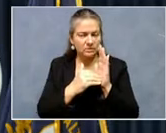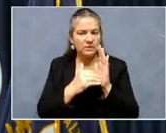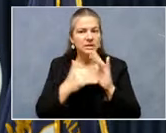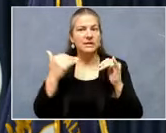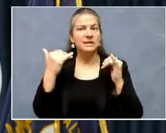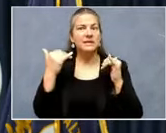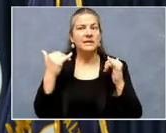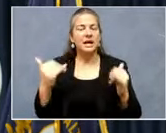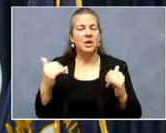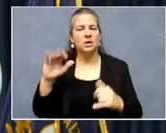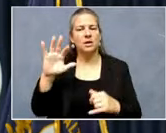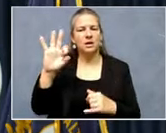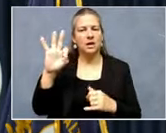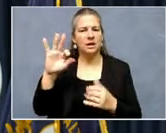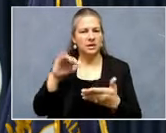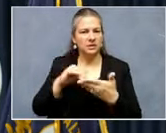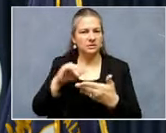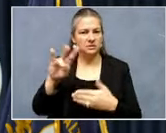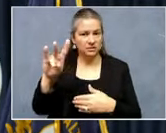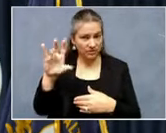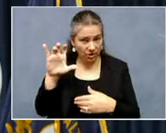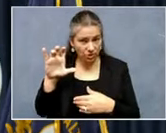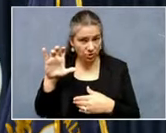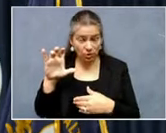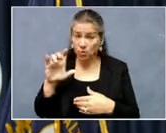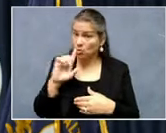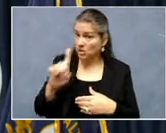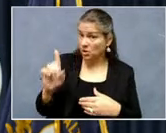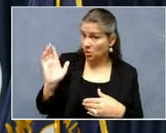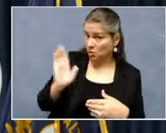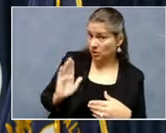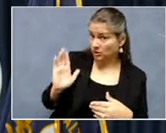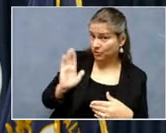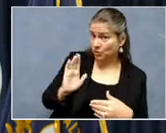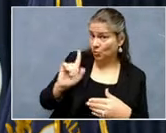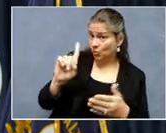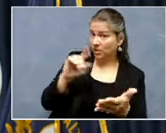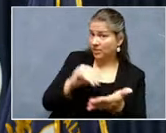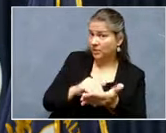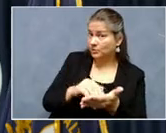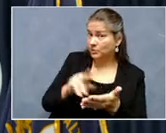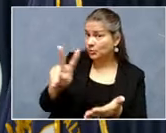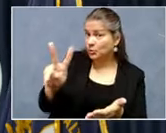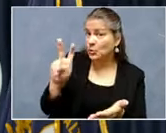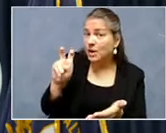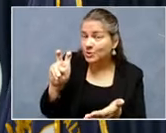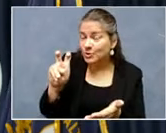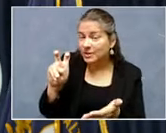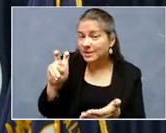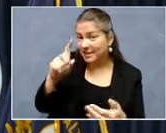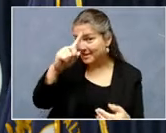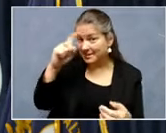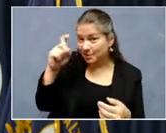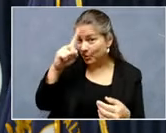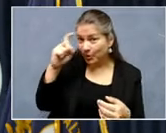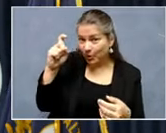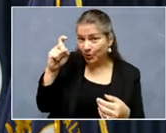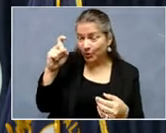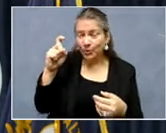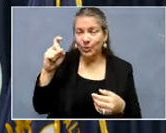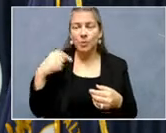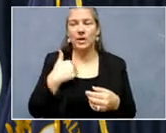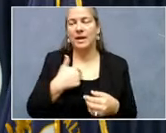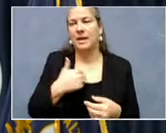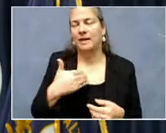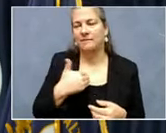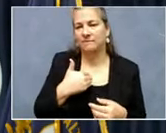but remember that's up from about 1,200 cases in the summer when we got to our best place